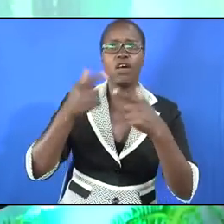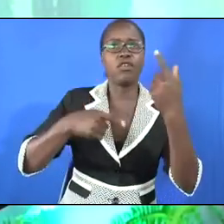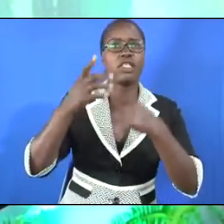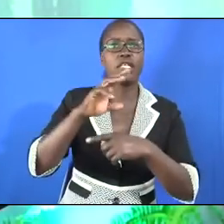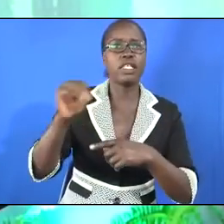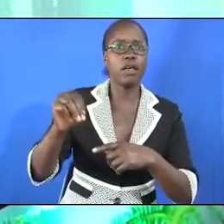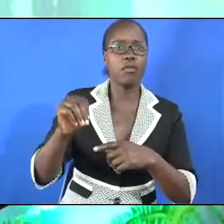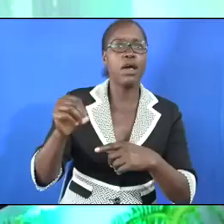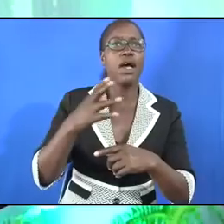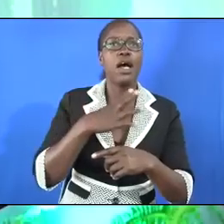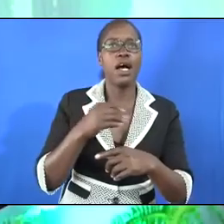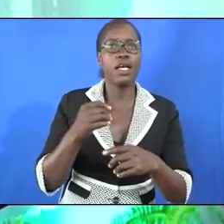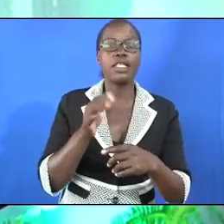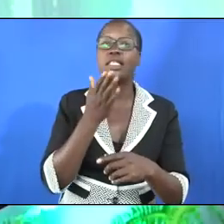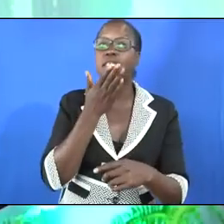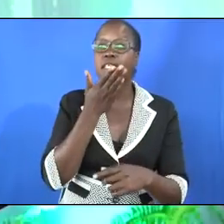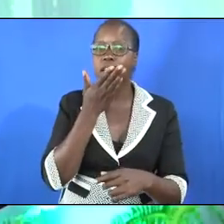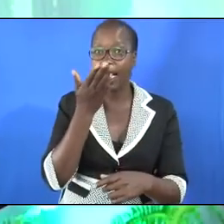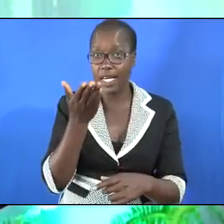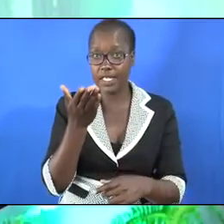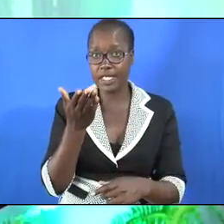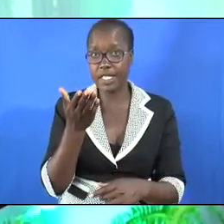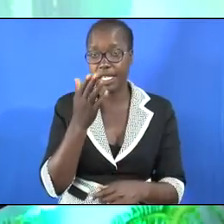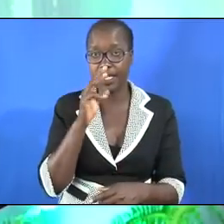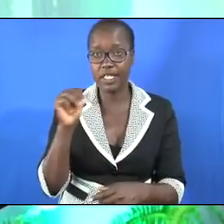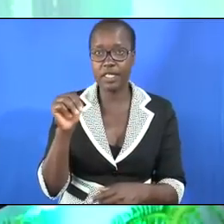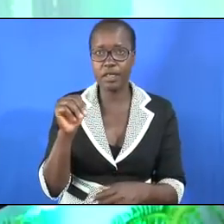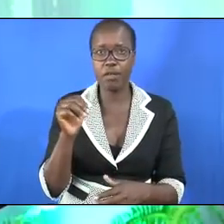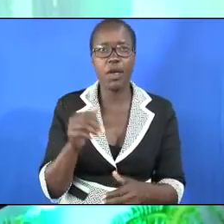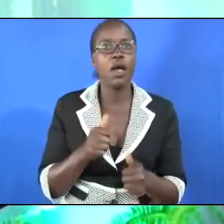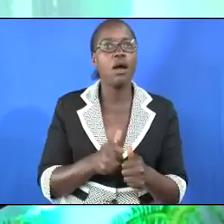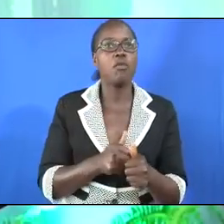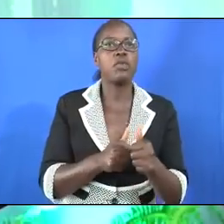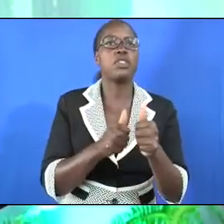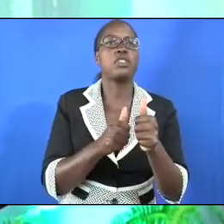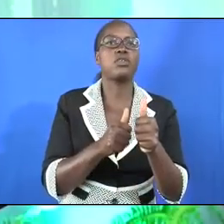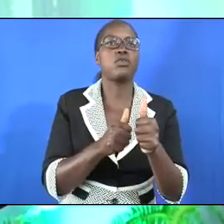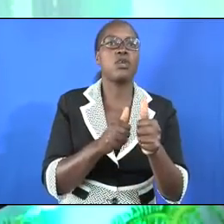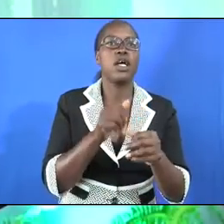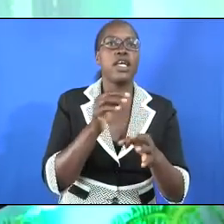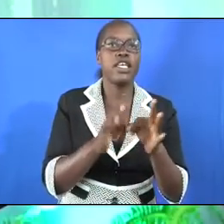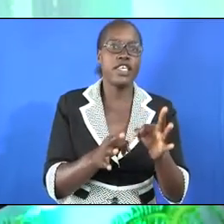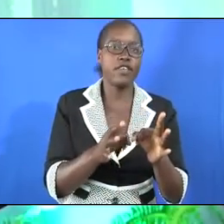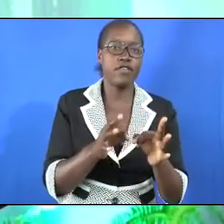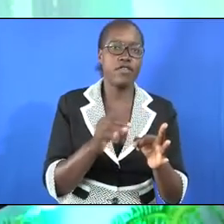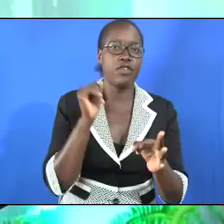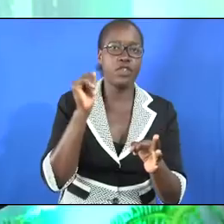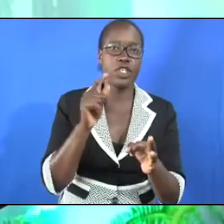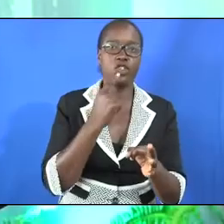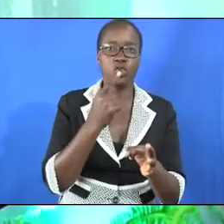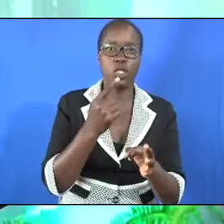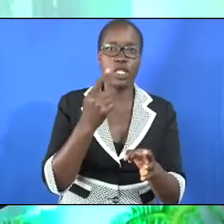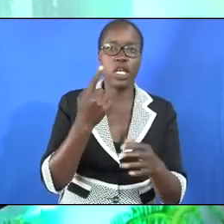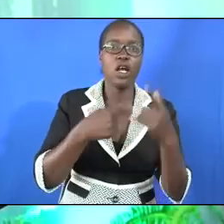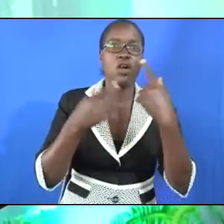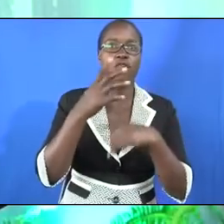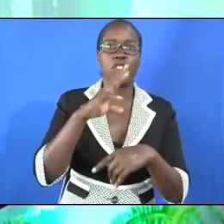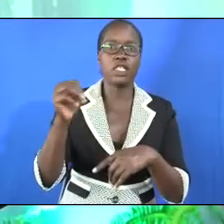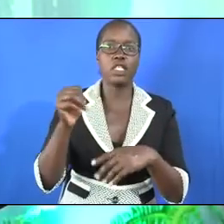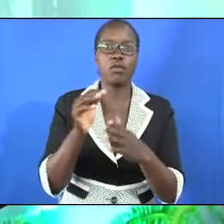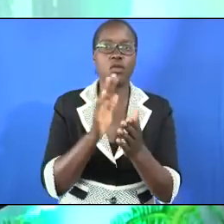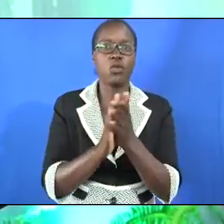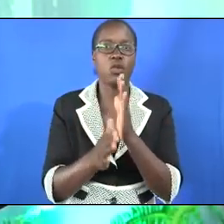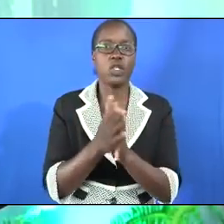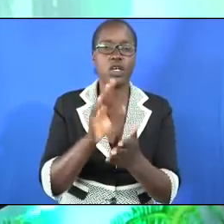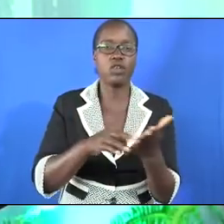I overtake them? And he answered him, Pursue, for you shall surely overtake